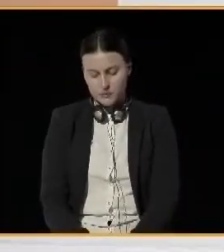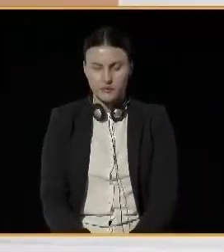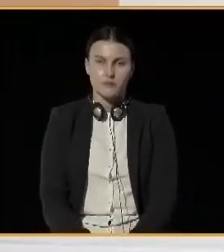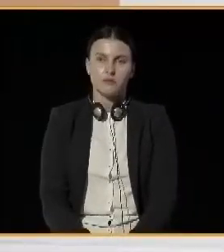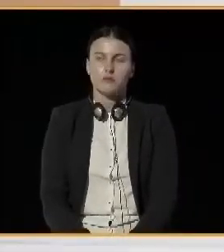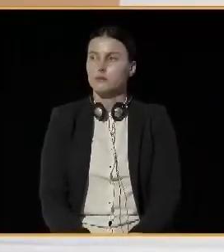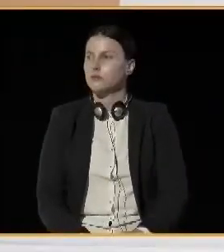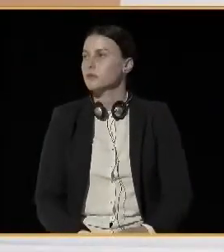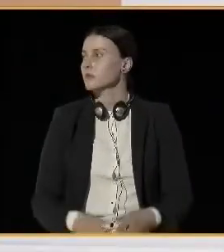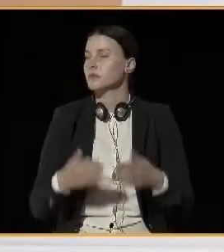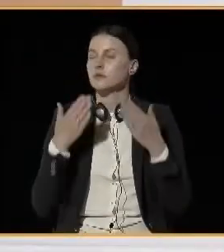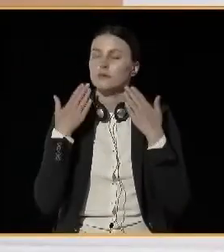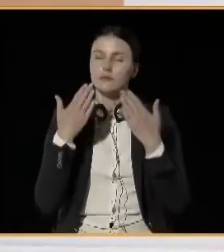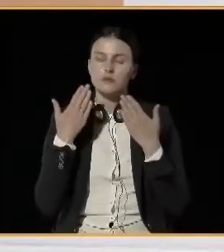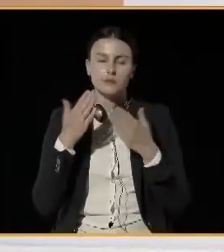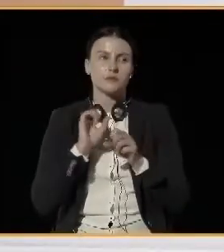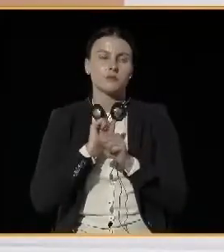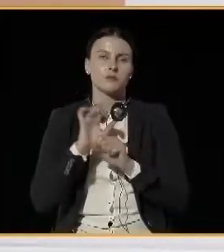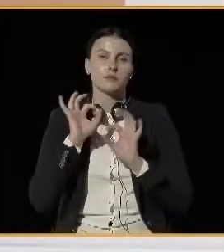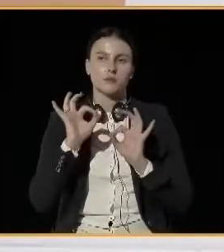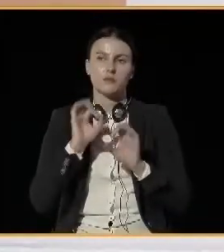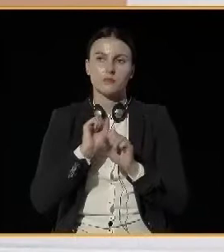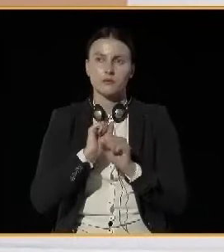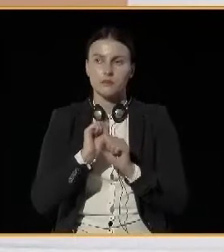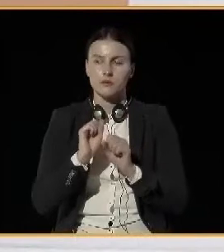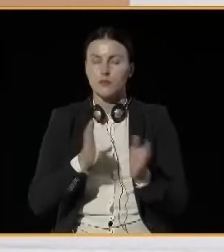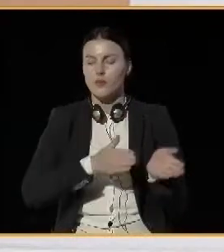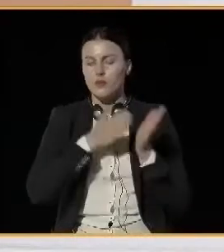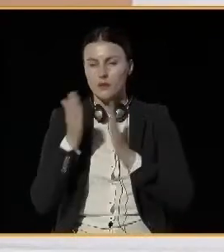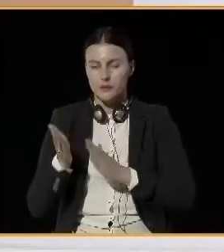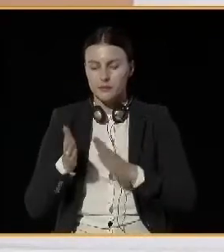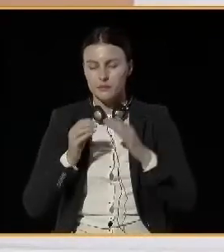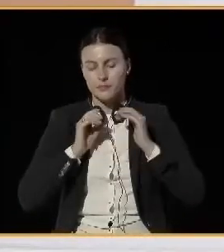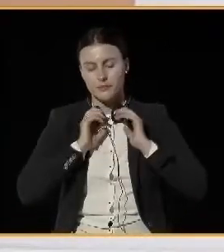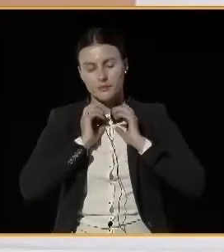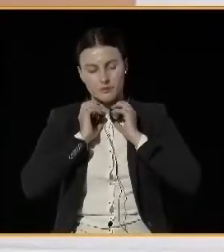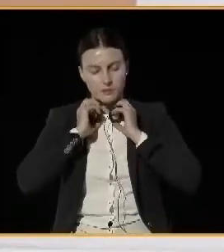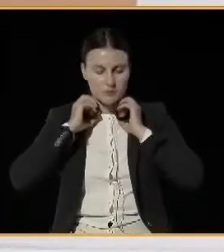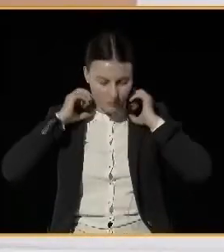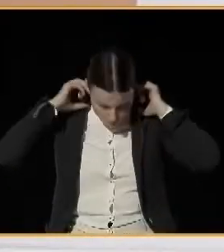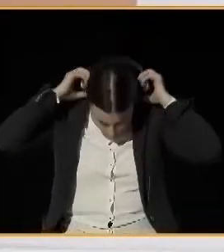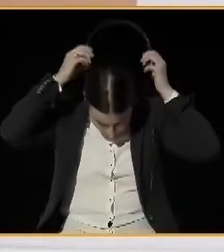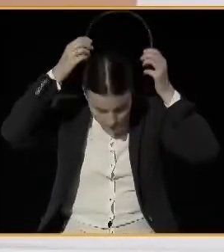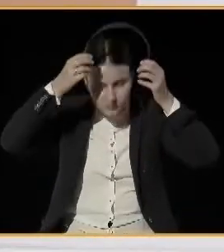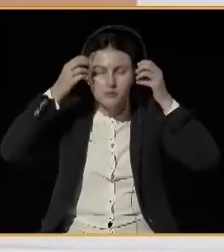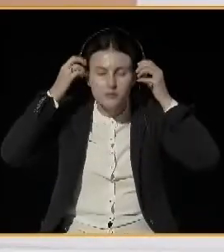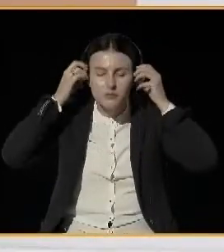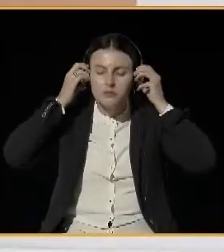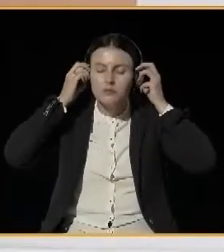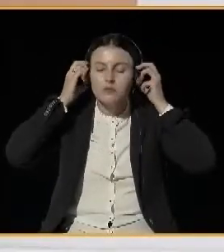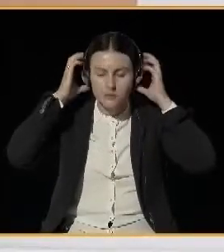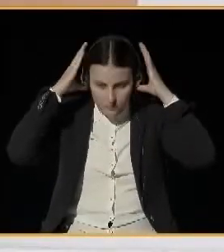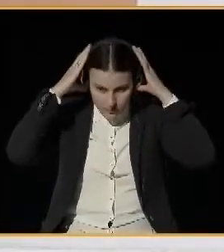Welcome after the break in the multi-purpose room in Wroclaw Convention Center. We are here for